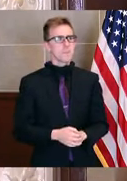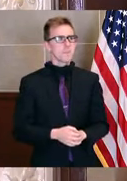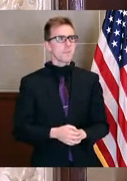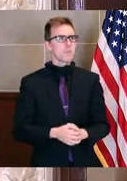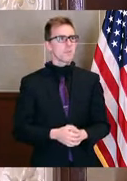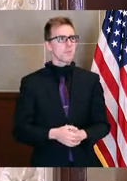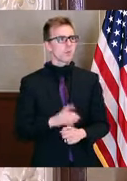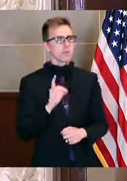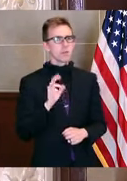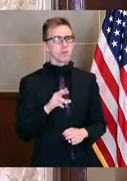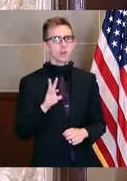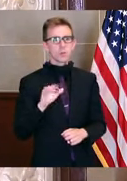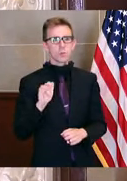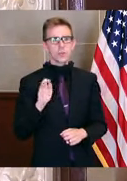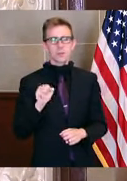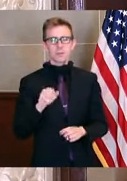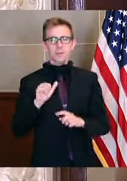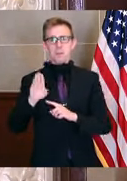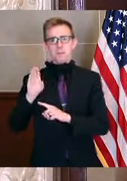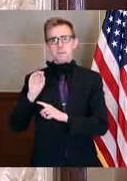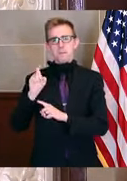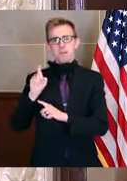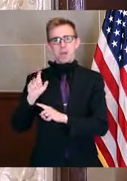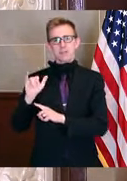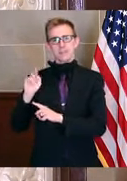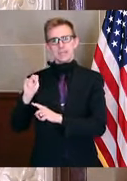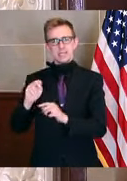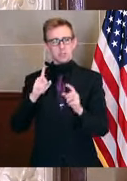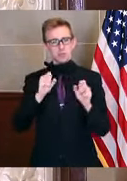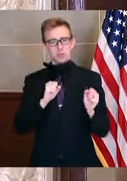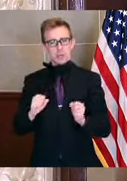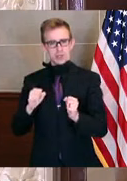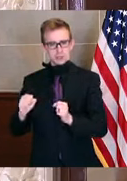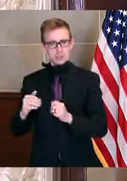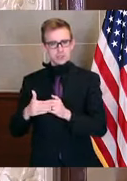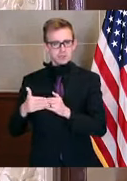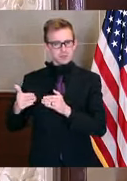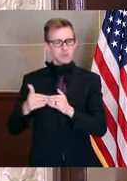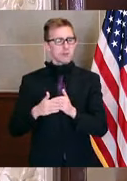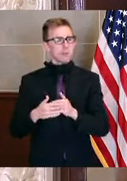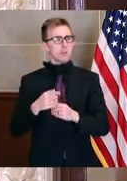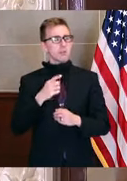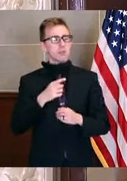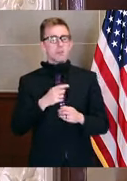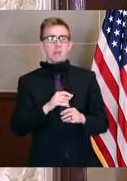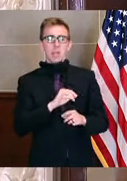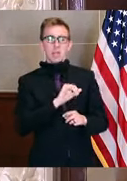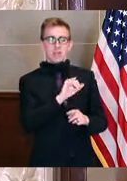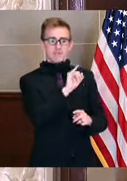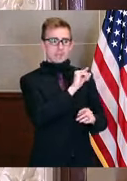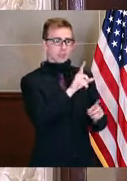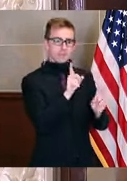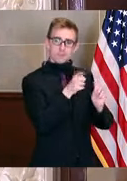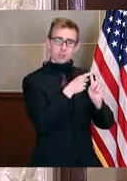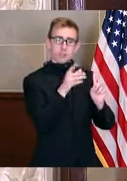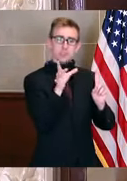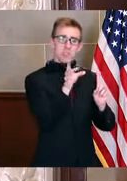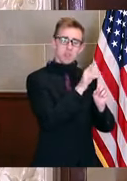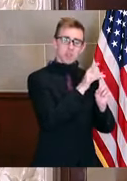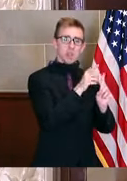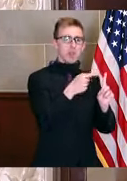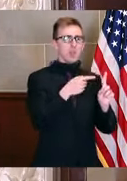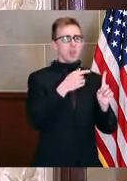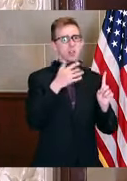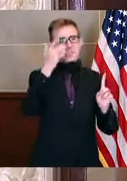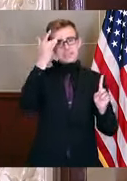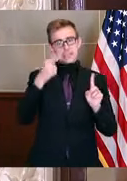Dr. Williams, with the boxing strategy for containing outbreaks in the future, given the delay between infection and when people start showing symptoms,